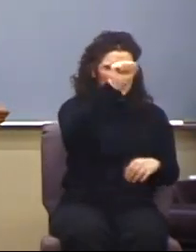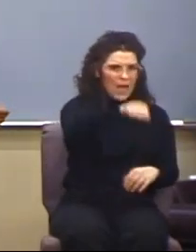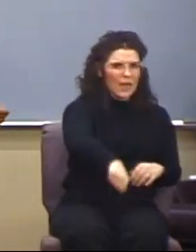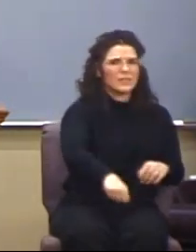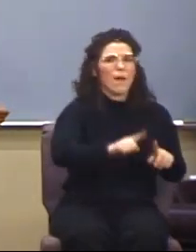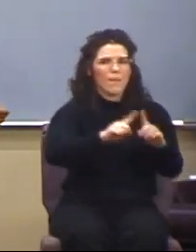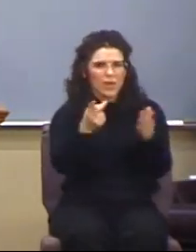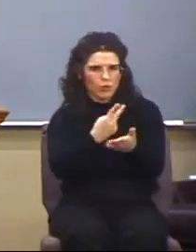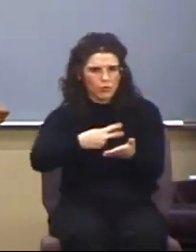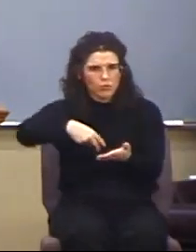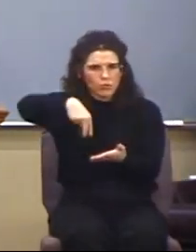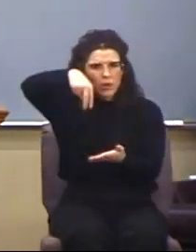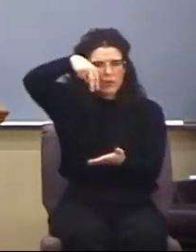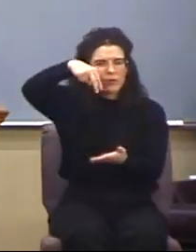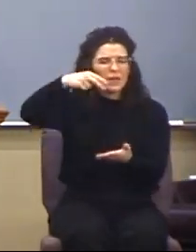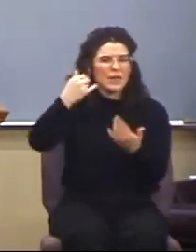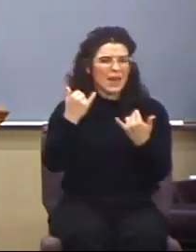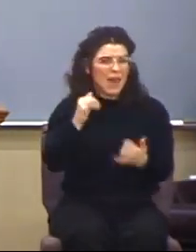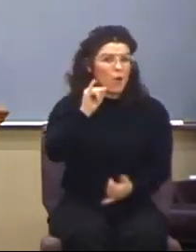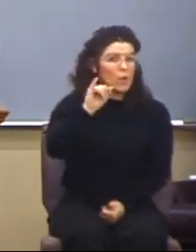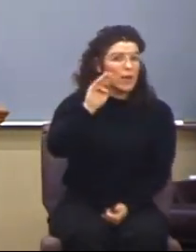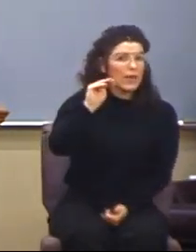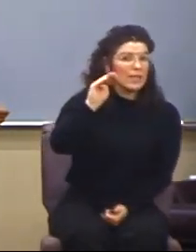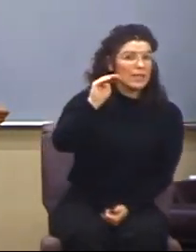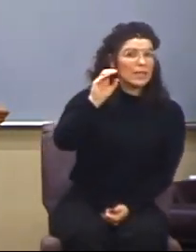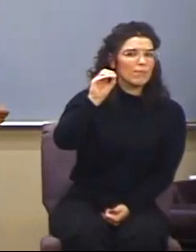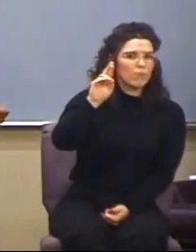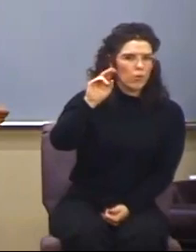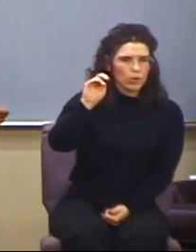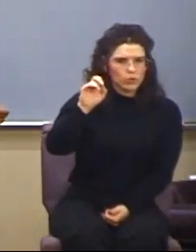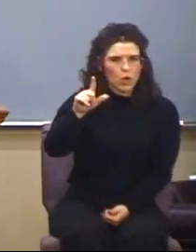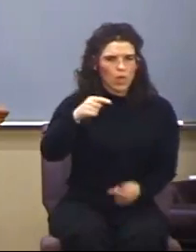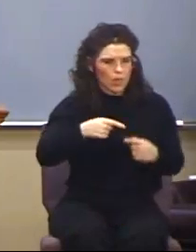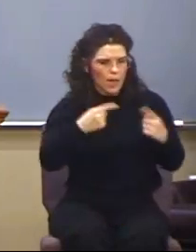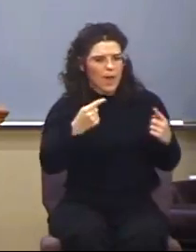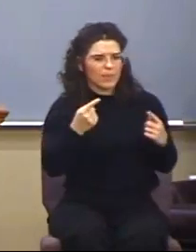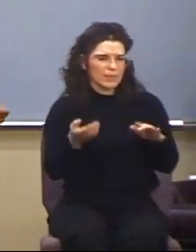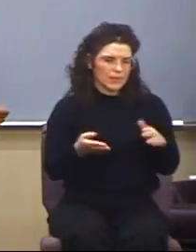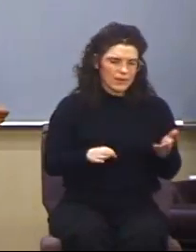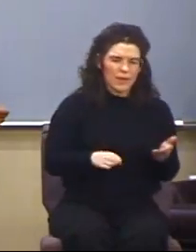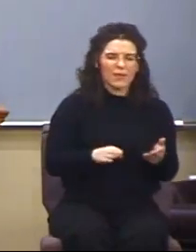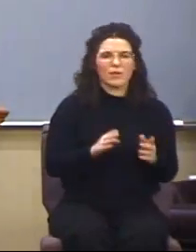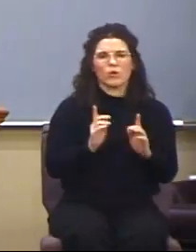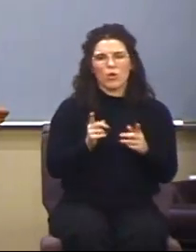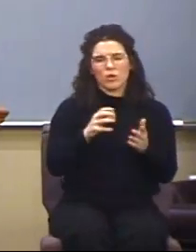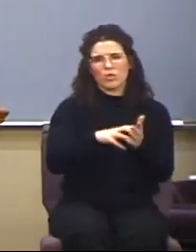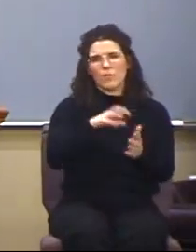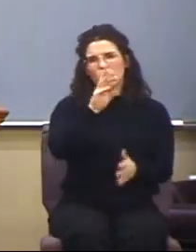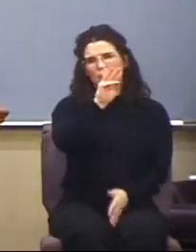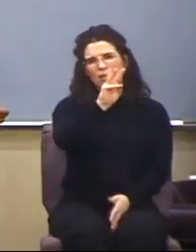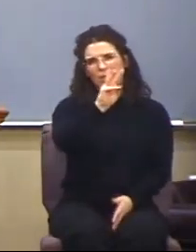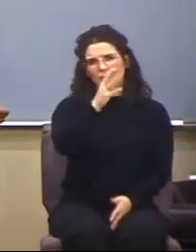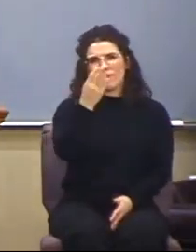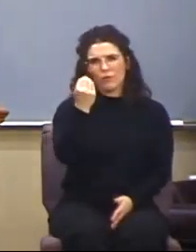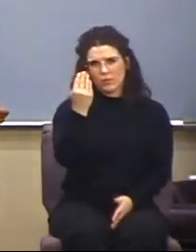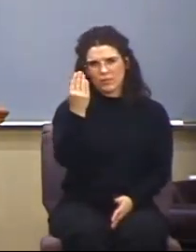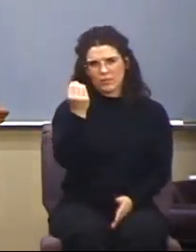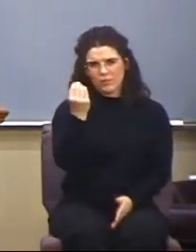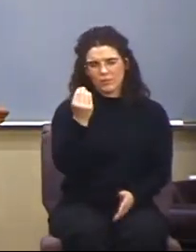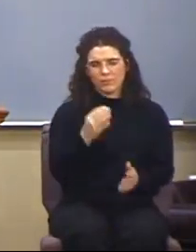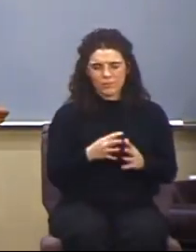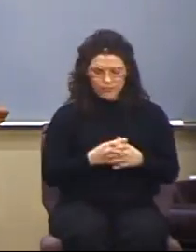Hence, he is now immortal. Go to chapter 6. And in light of that, chapter 6, verse 14.